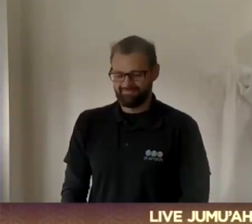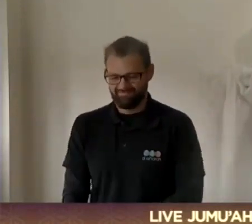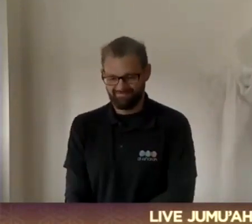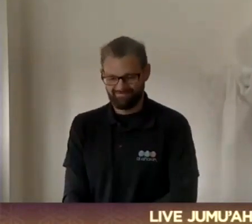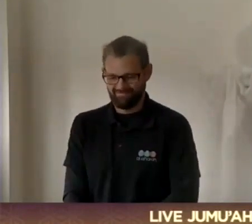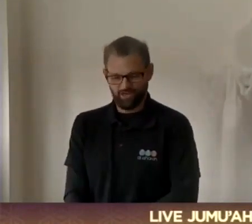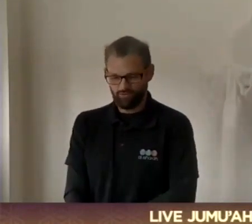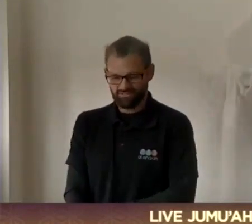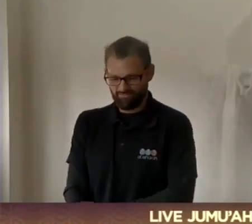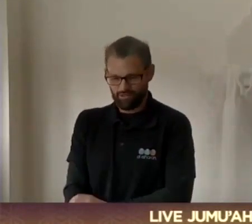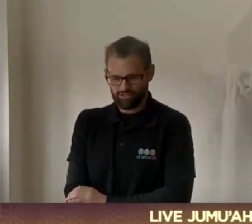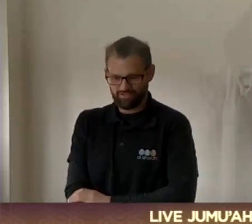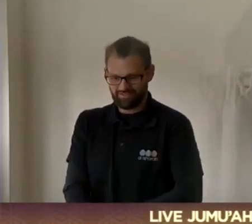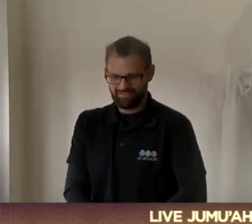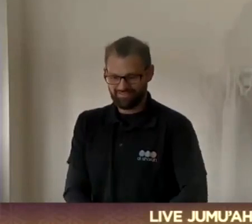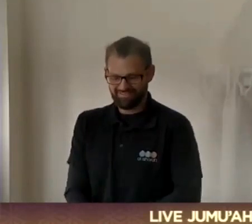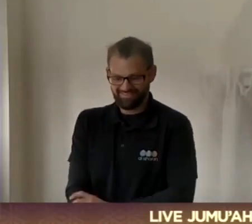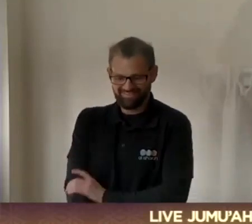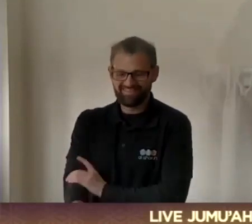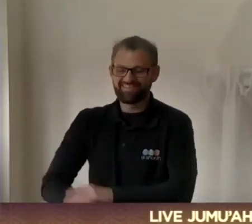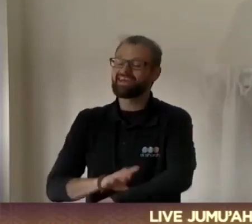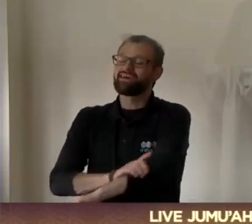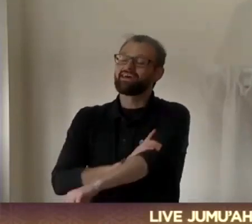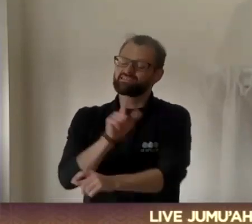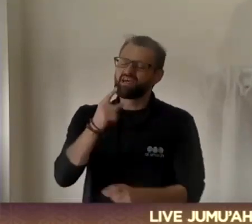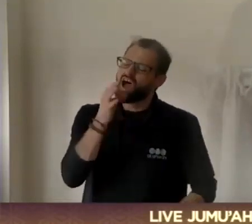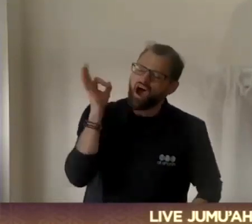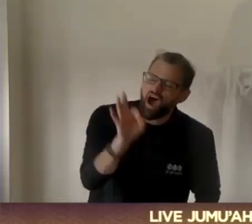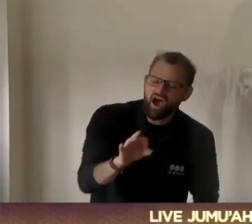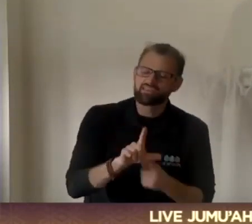and one of them was, What is Islam? He says,